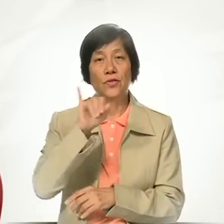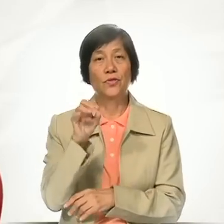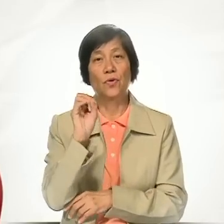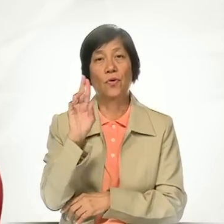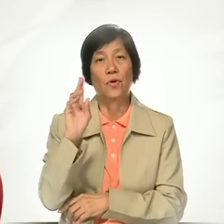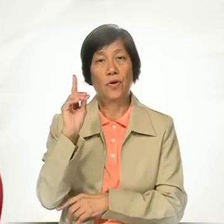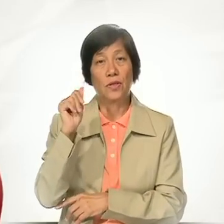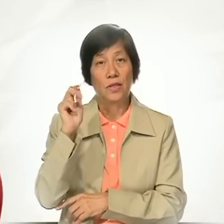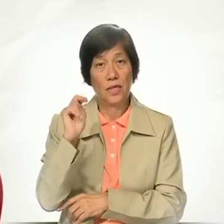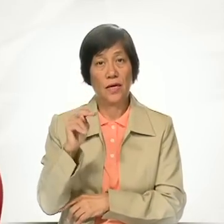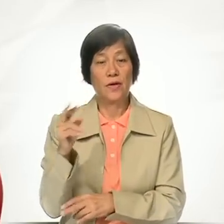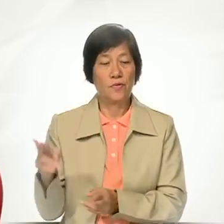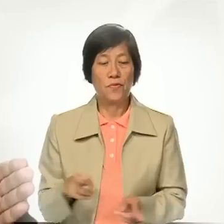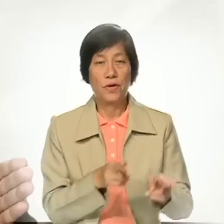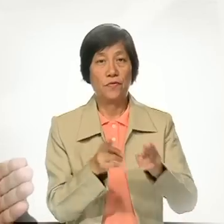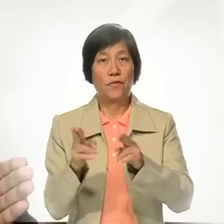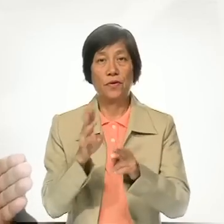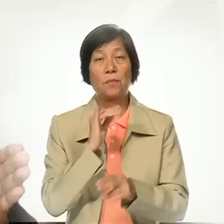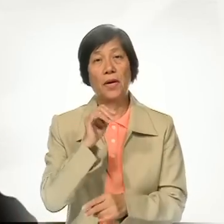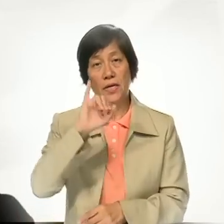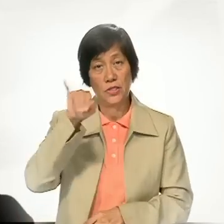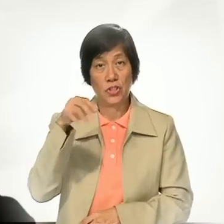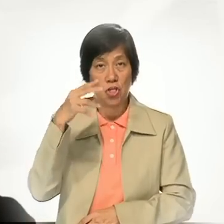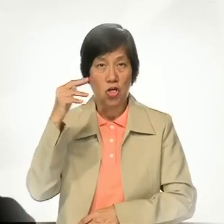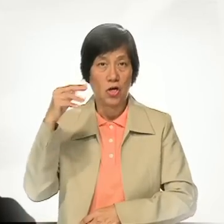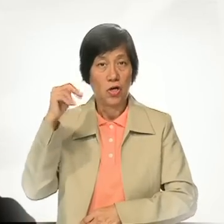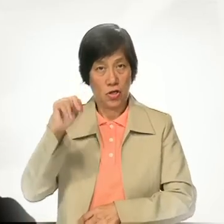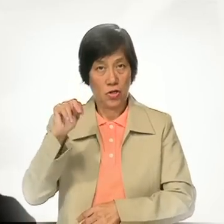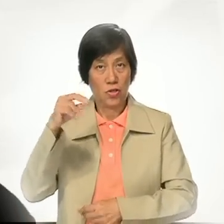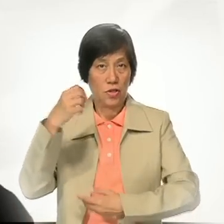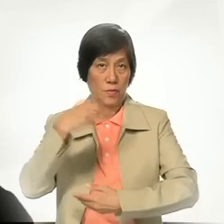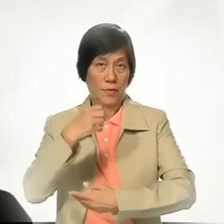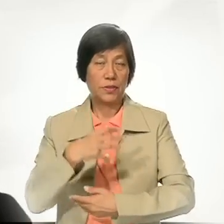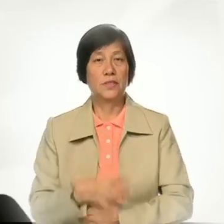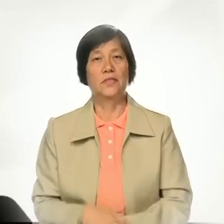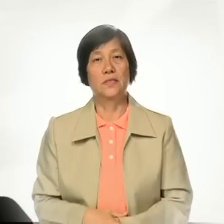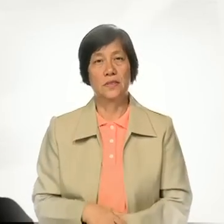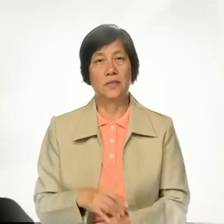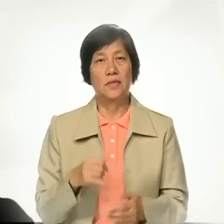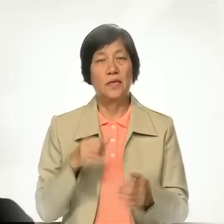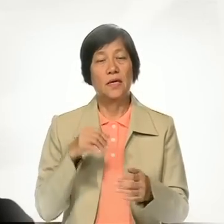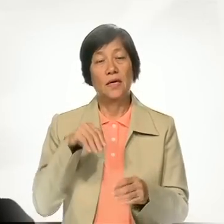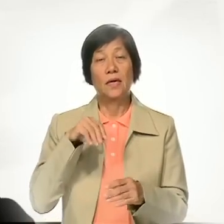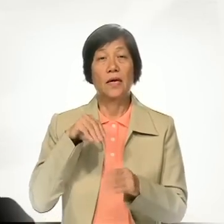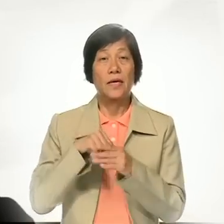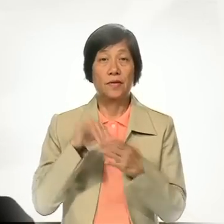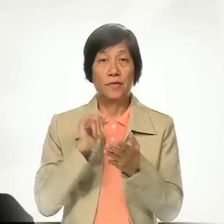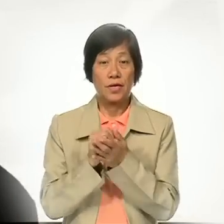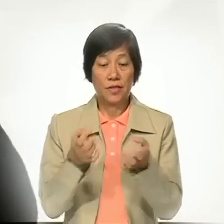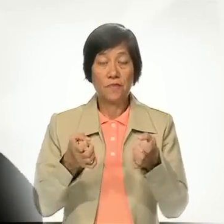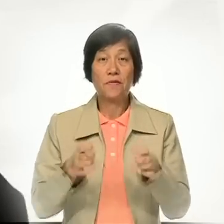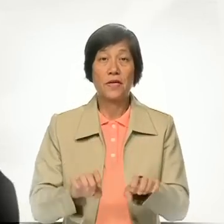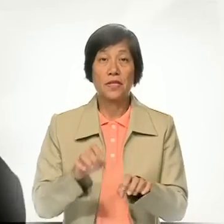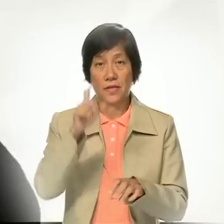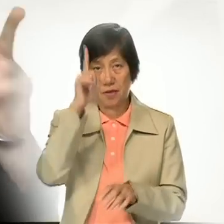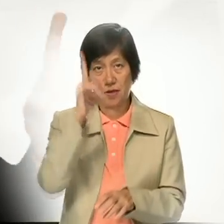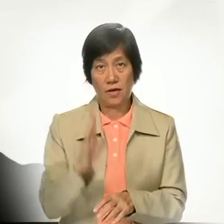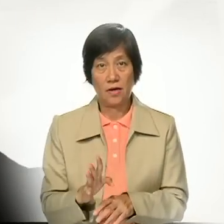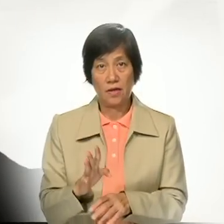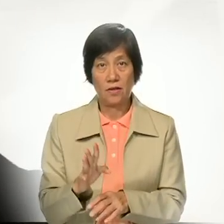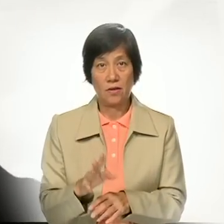River by John. It's as though in that event, God